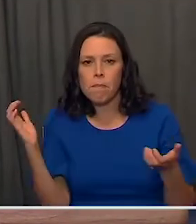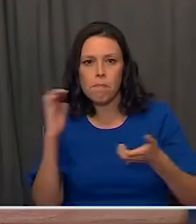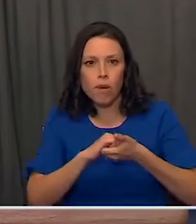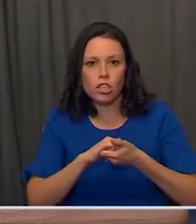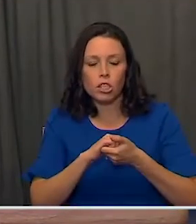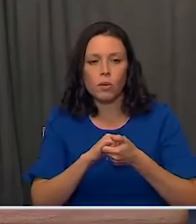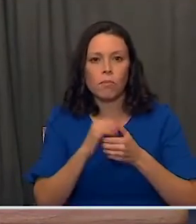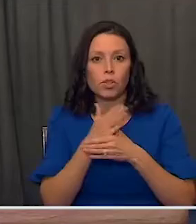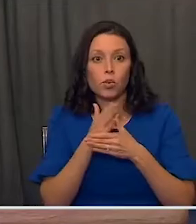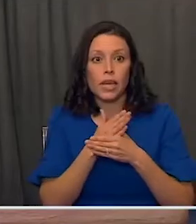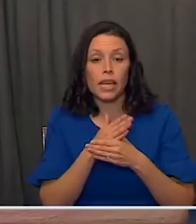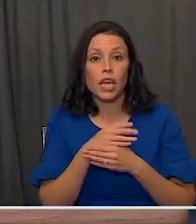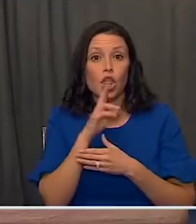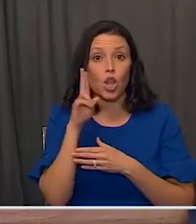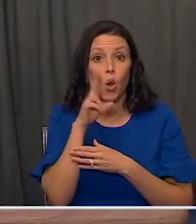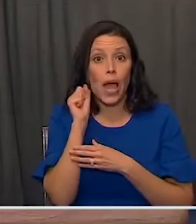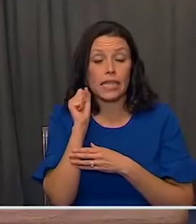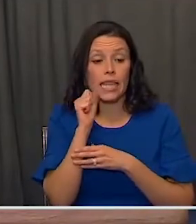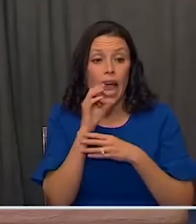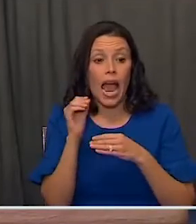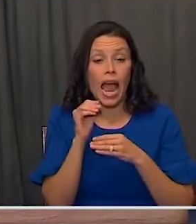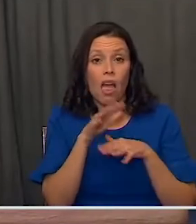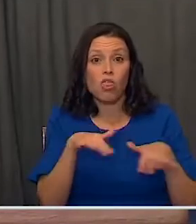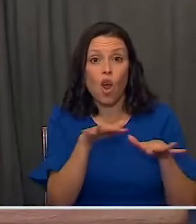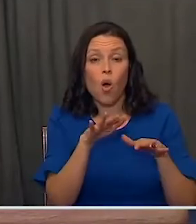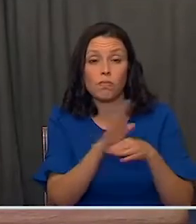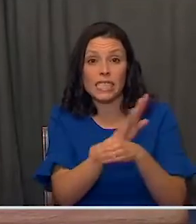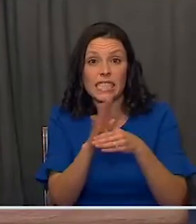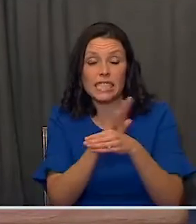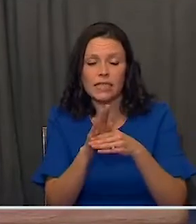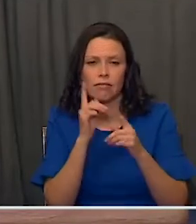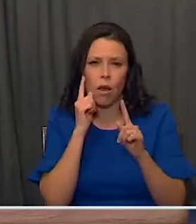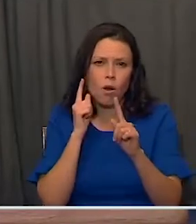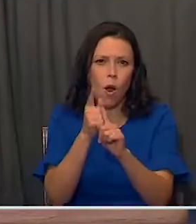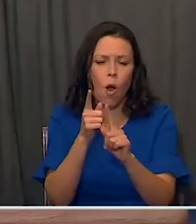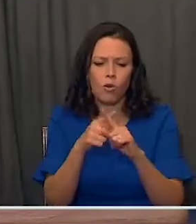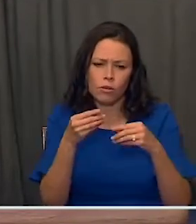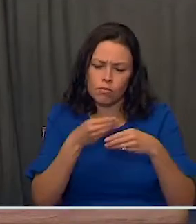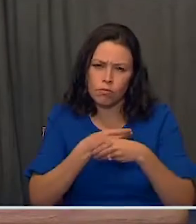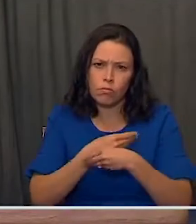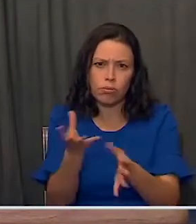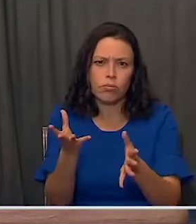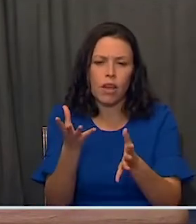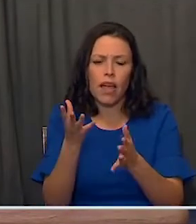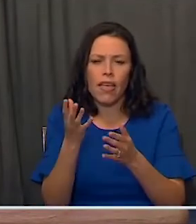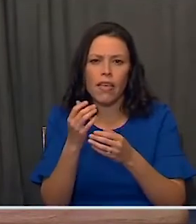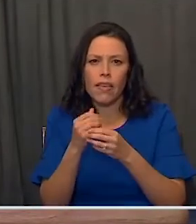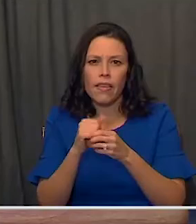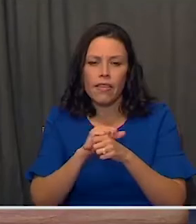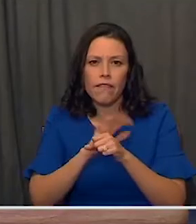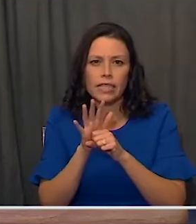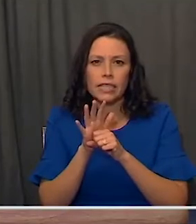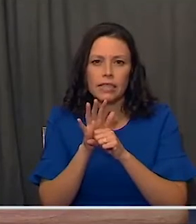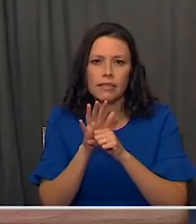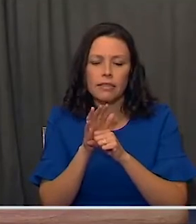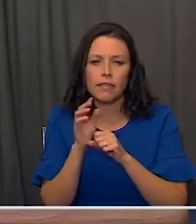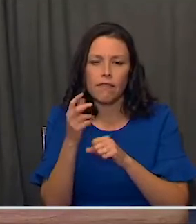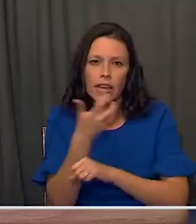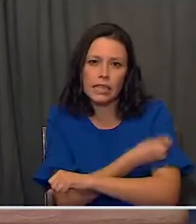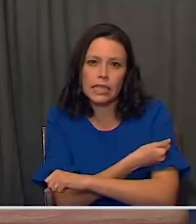and these incredible private sector partners with a goal to make the distribution of this vaccine as convenient to you as the flu vaccine is.